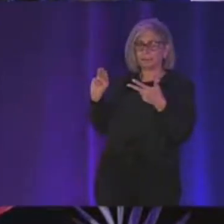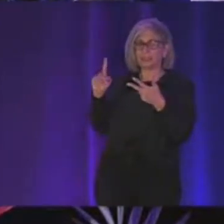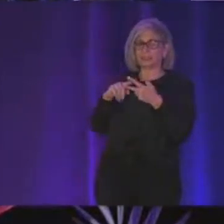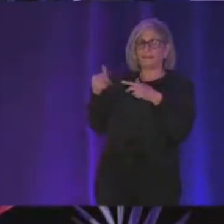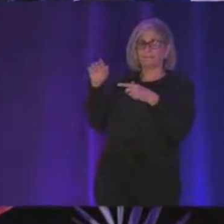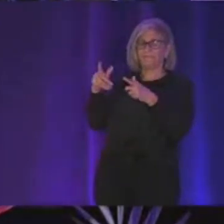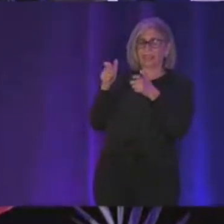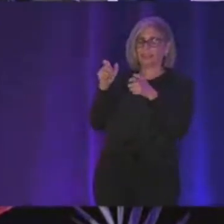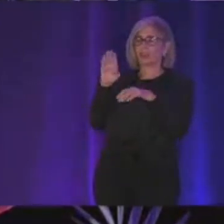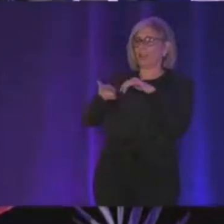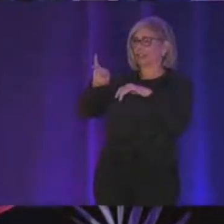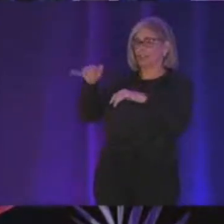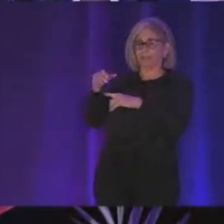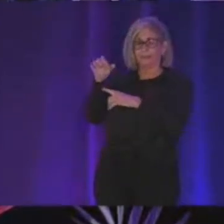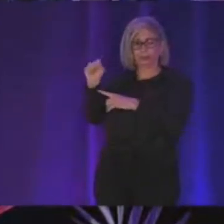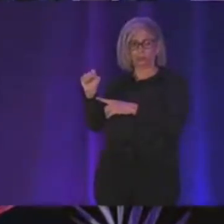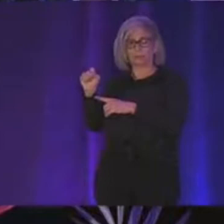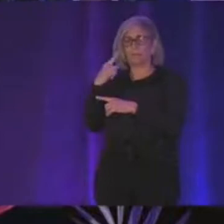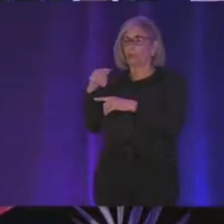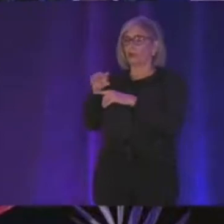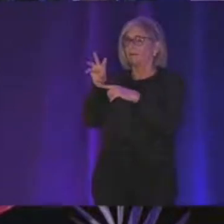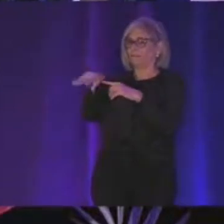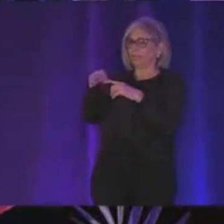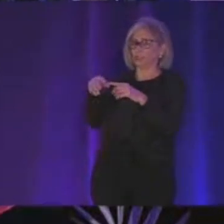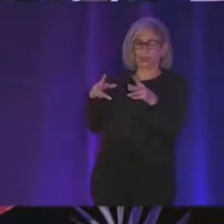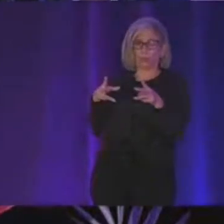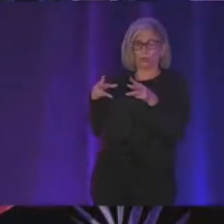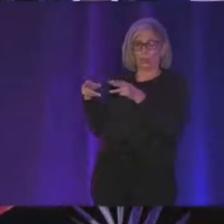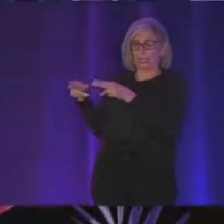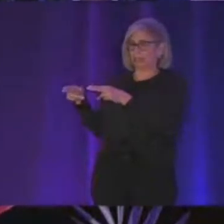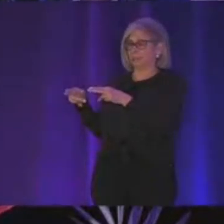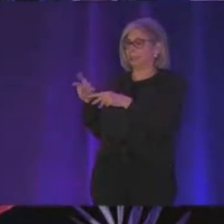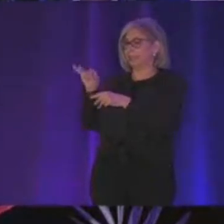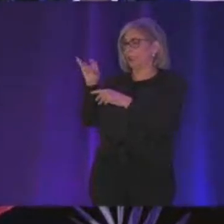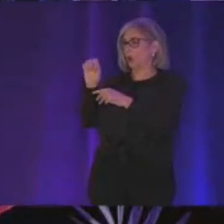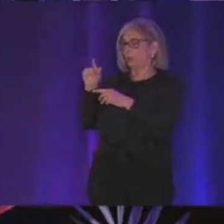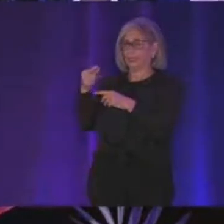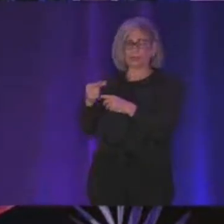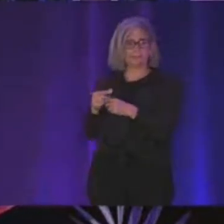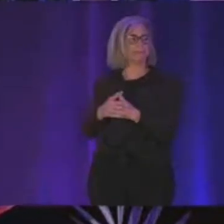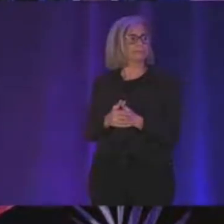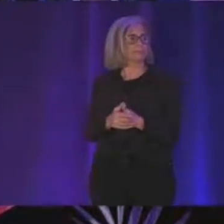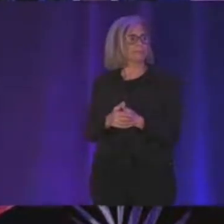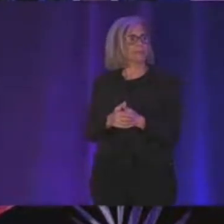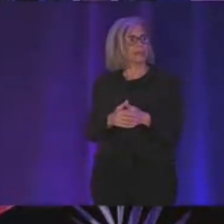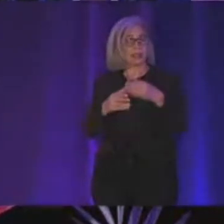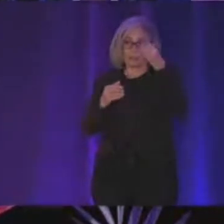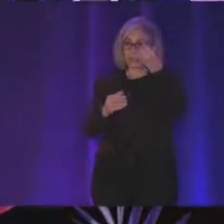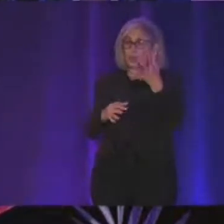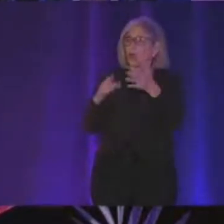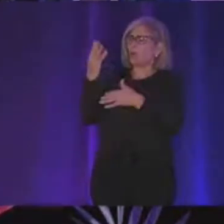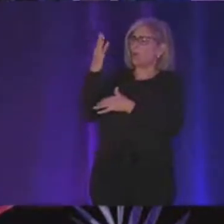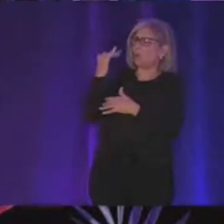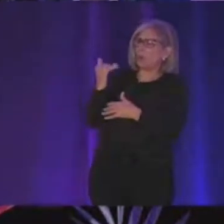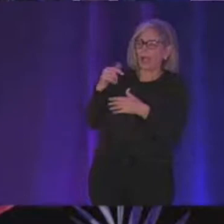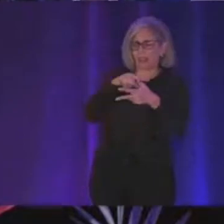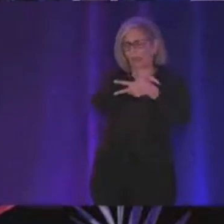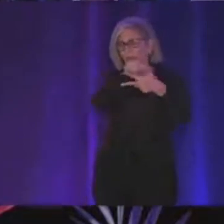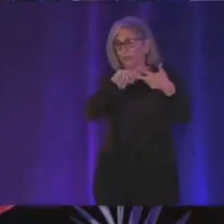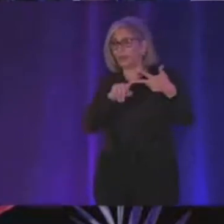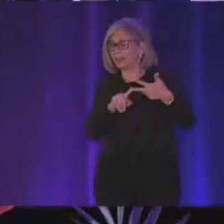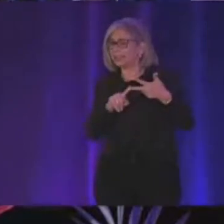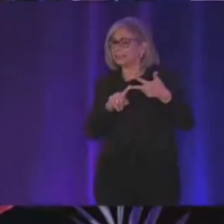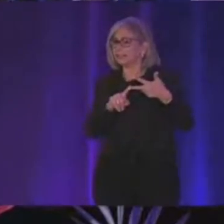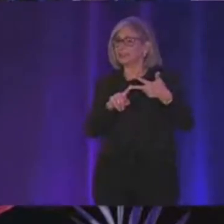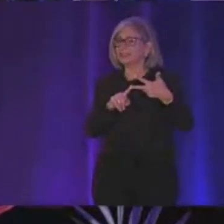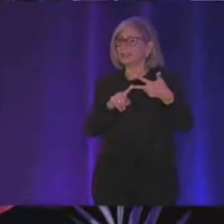I'm going to walk through like all of this journey that I went through and let you know like why those three things